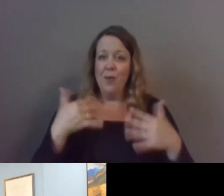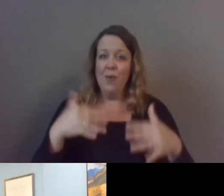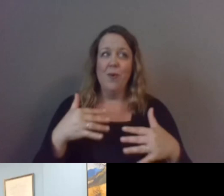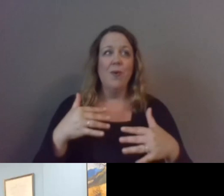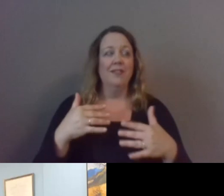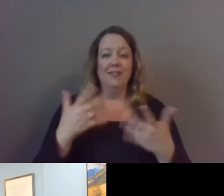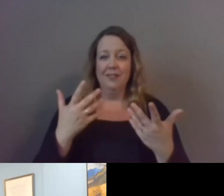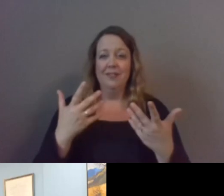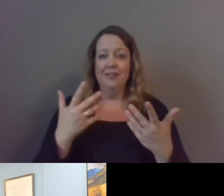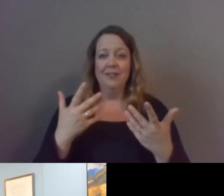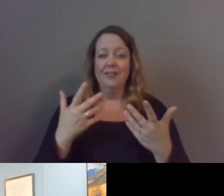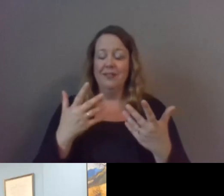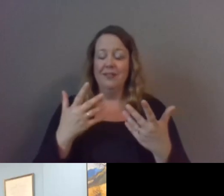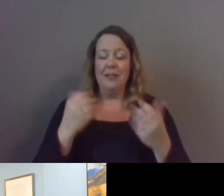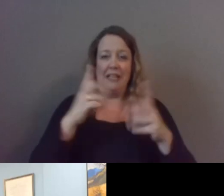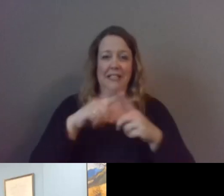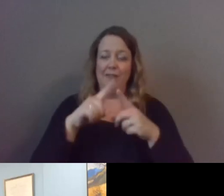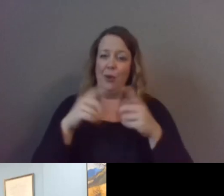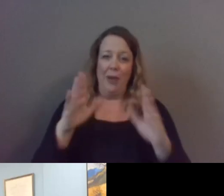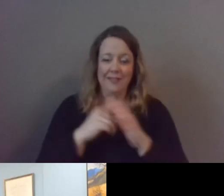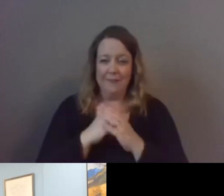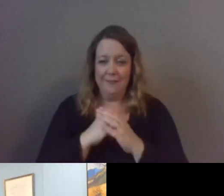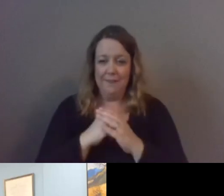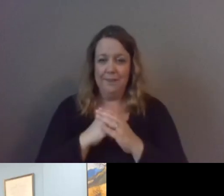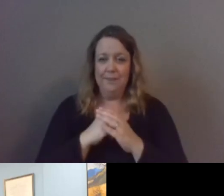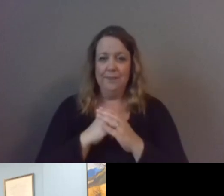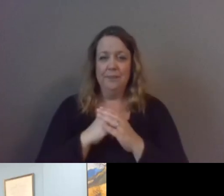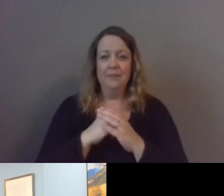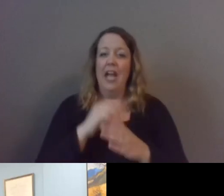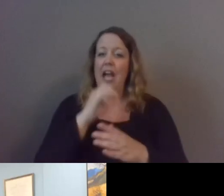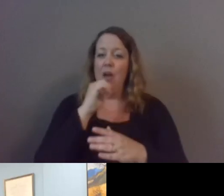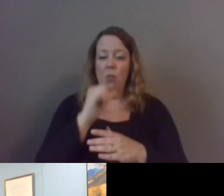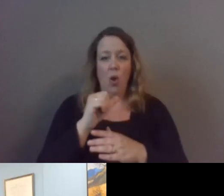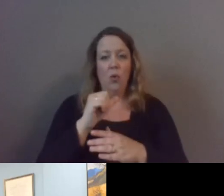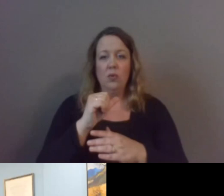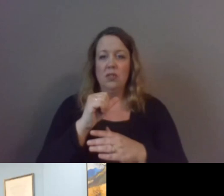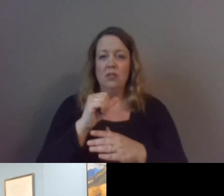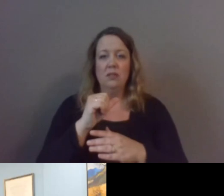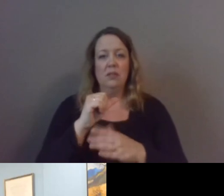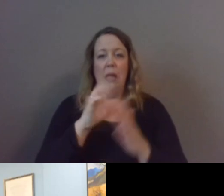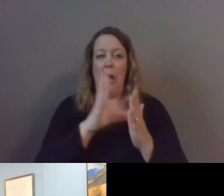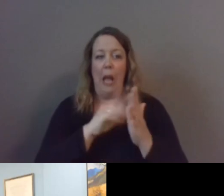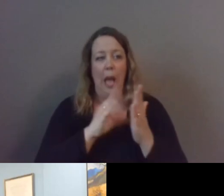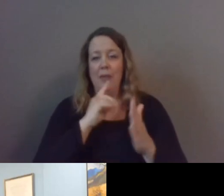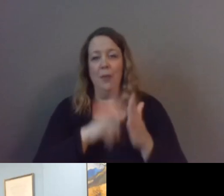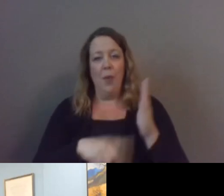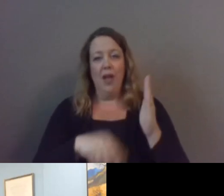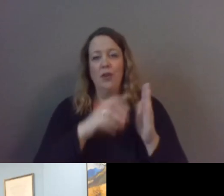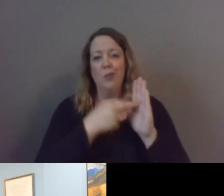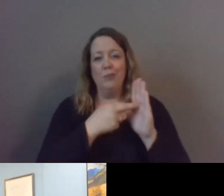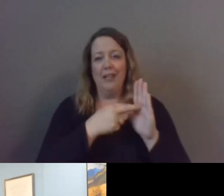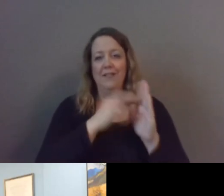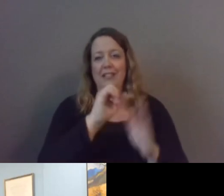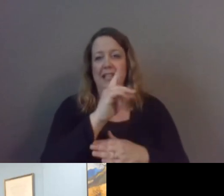in so many respects um i won't belabor uh what uh representative scanlan so well